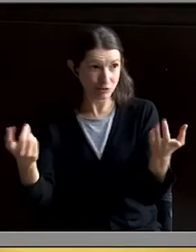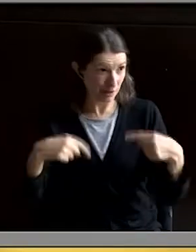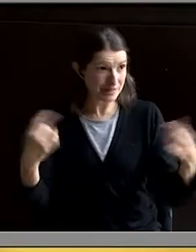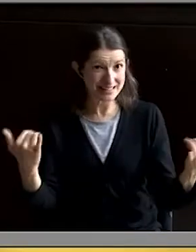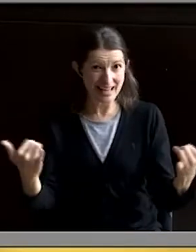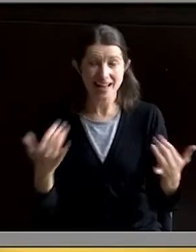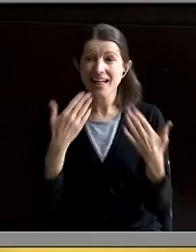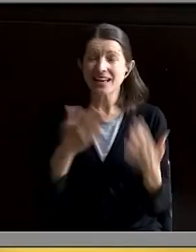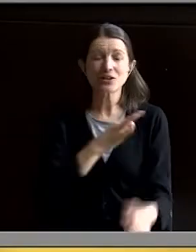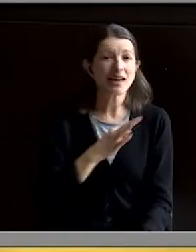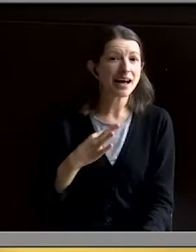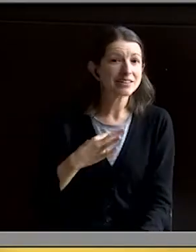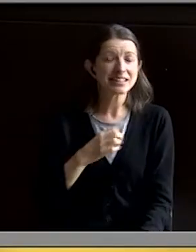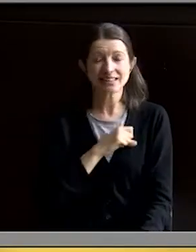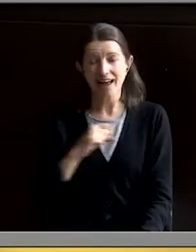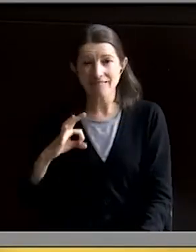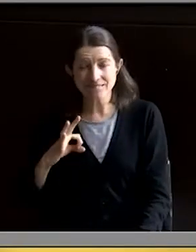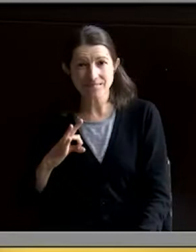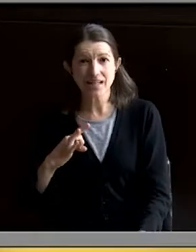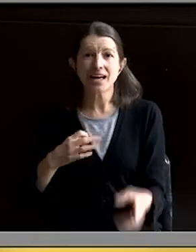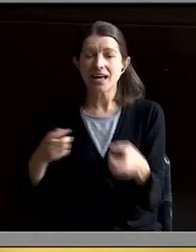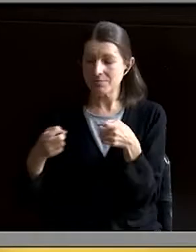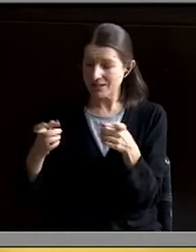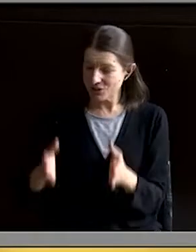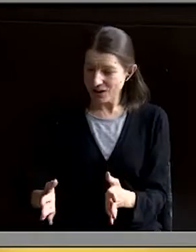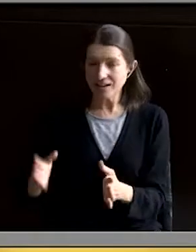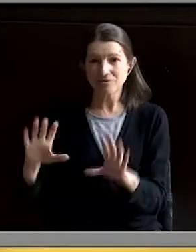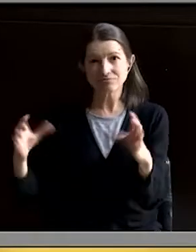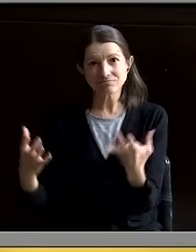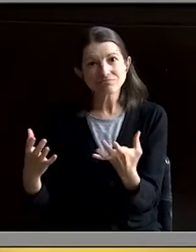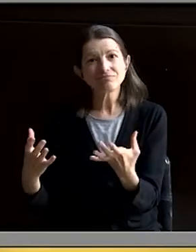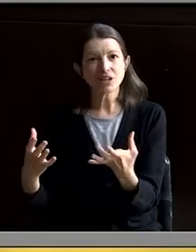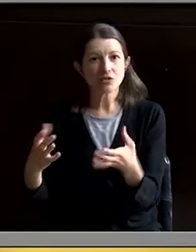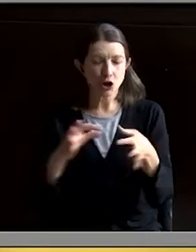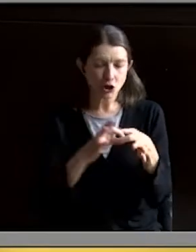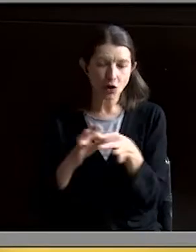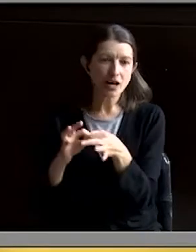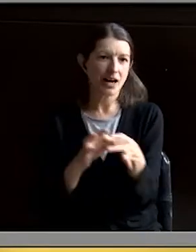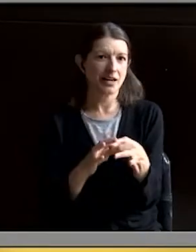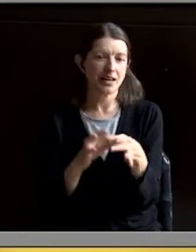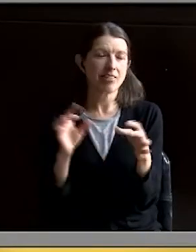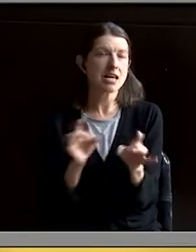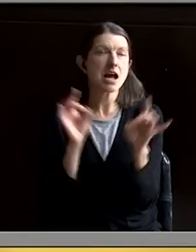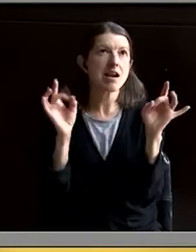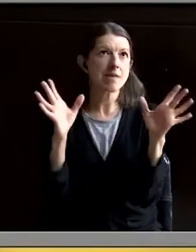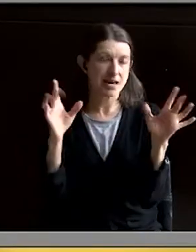Thank you to all the faculty, staff, and administrative personnel for coordinating what is most likely a logistical nightmare.